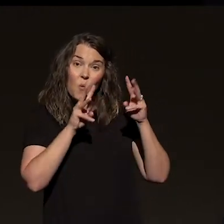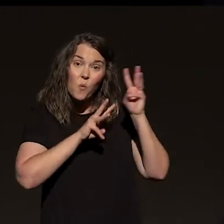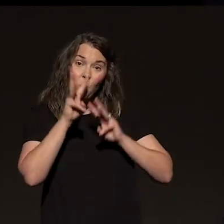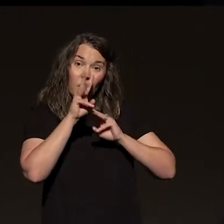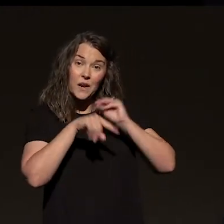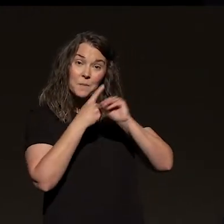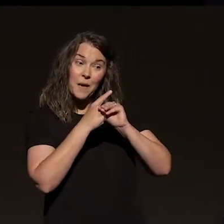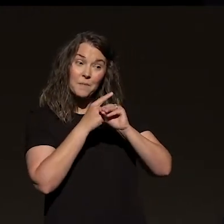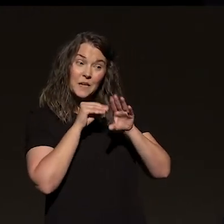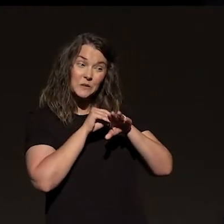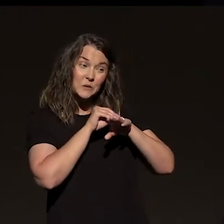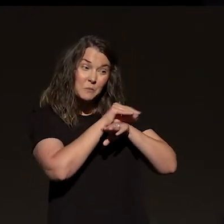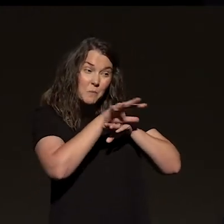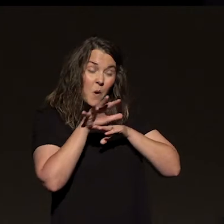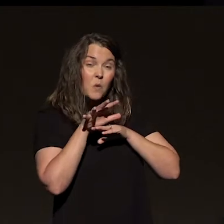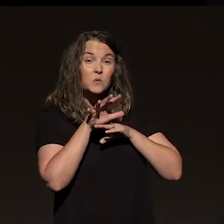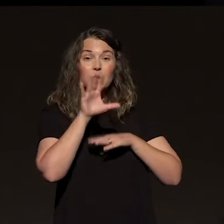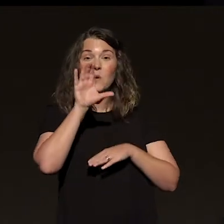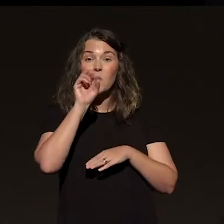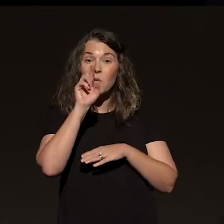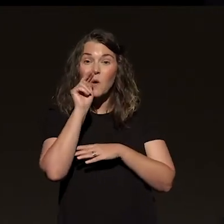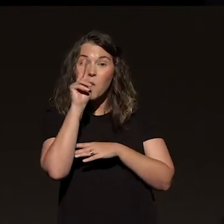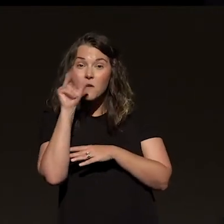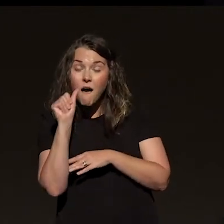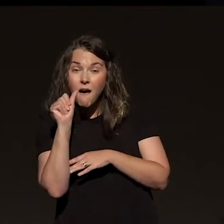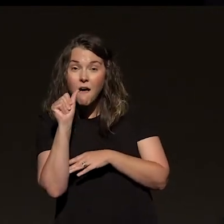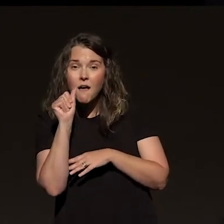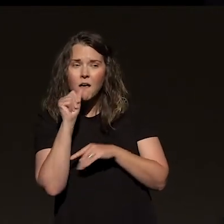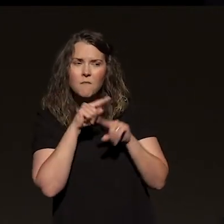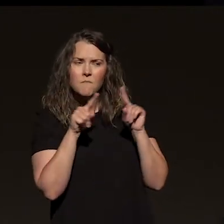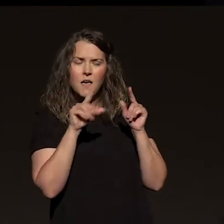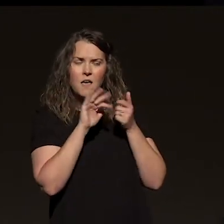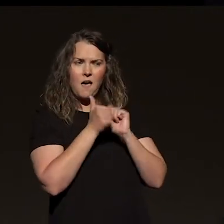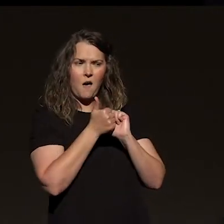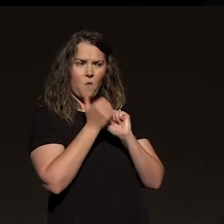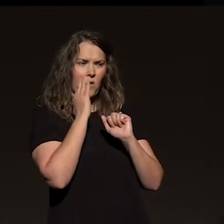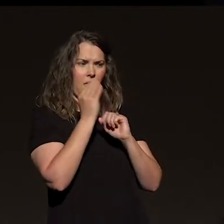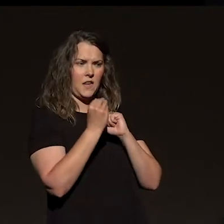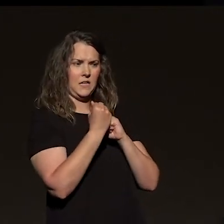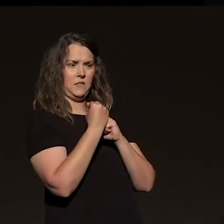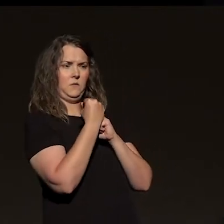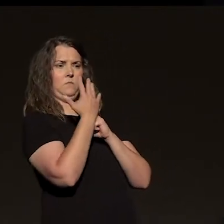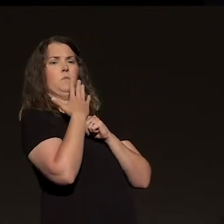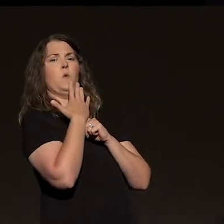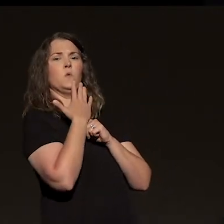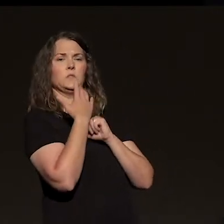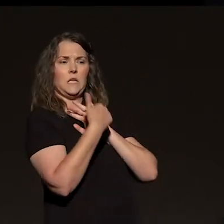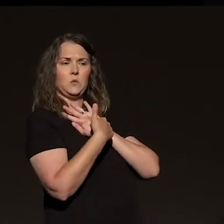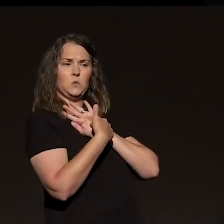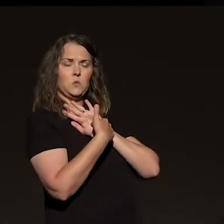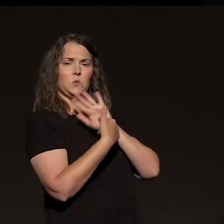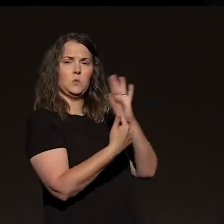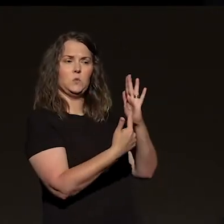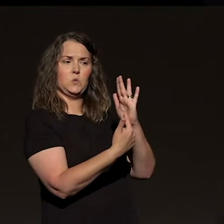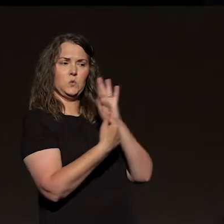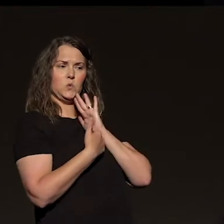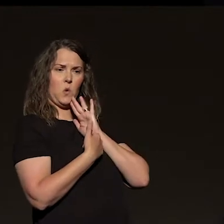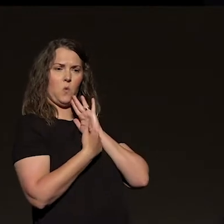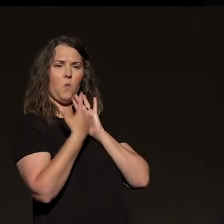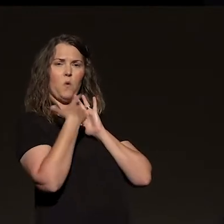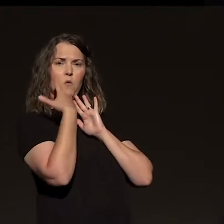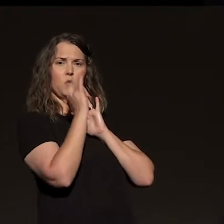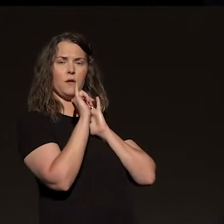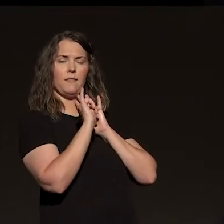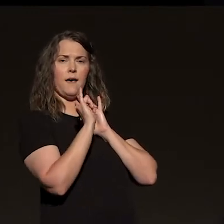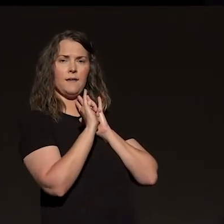but perhaps you should be more worried about how Corona is exposing you. This moment puts intense pressure on